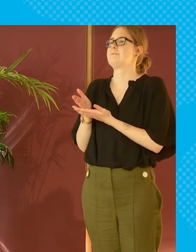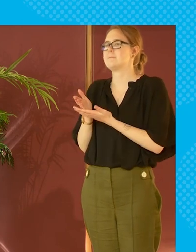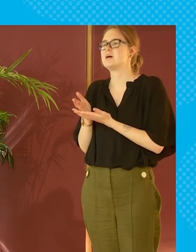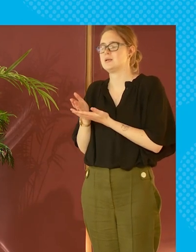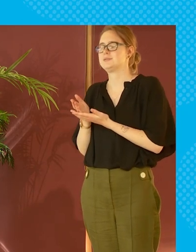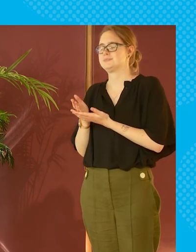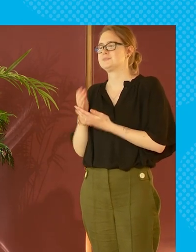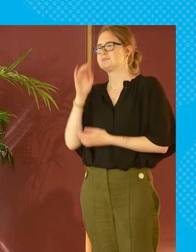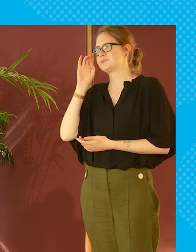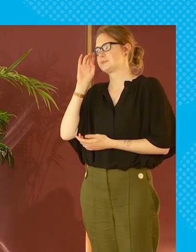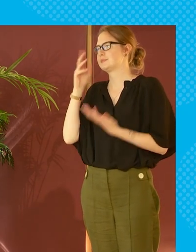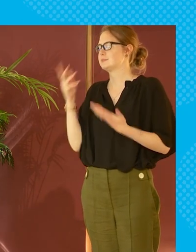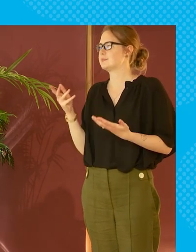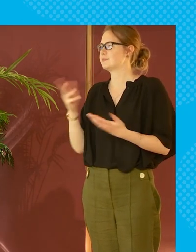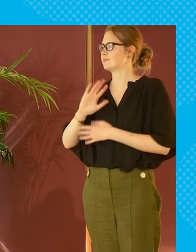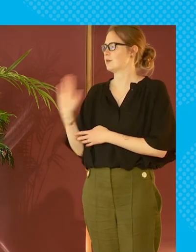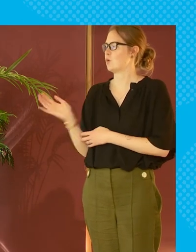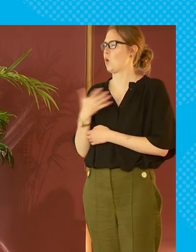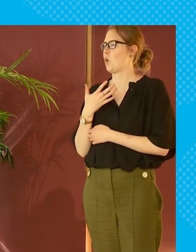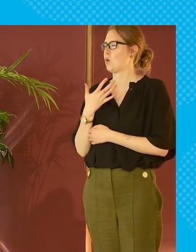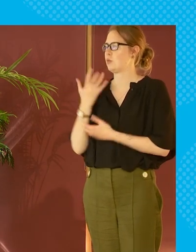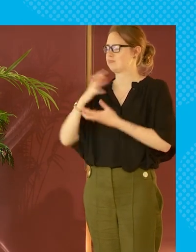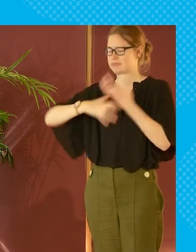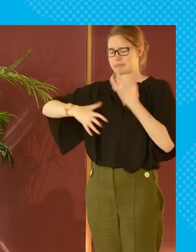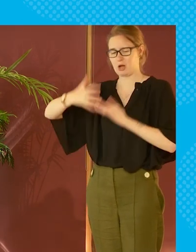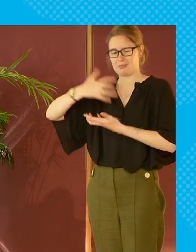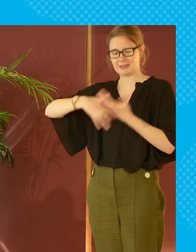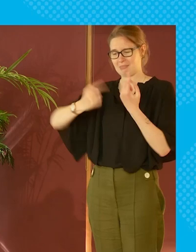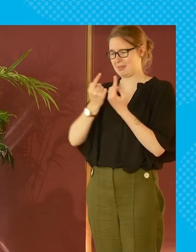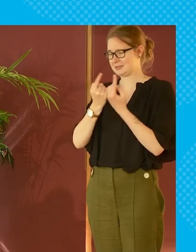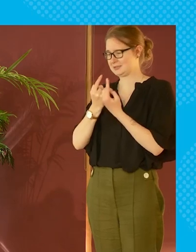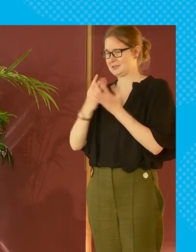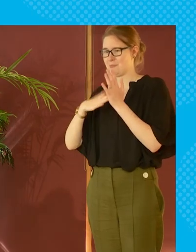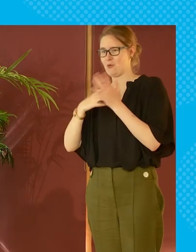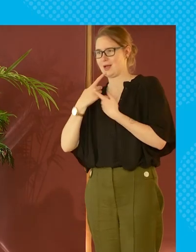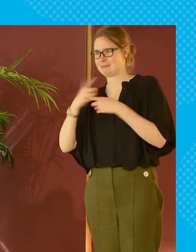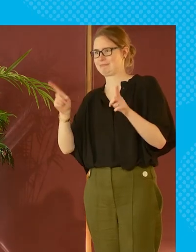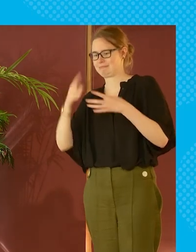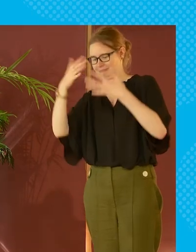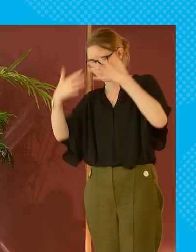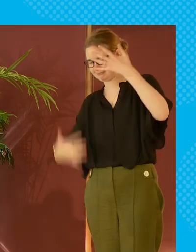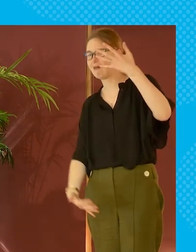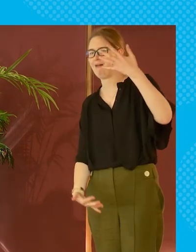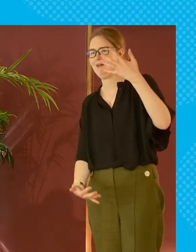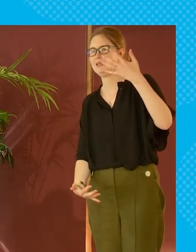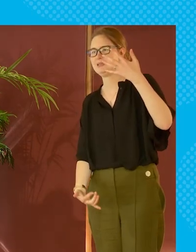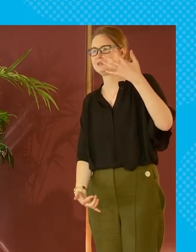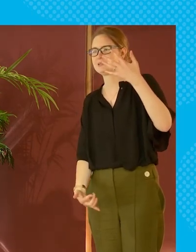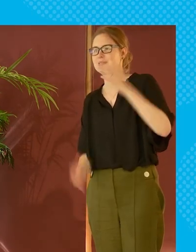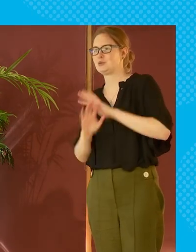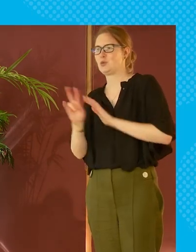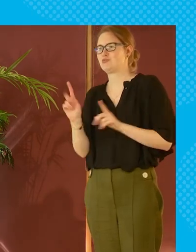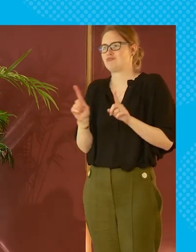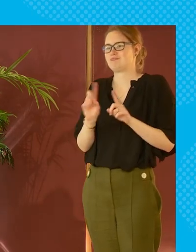instead for all those complicated factors that morag just raised do you